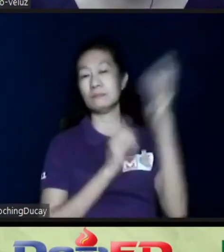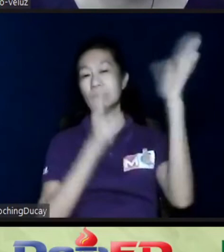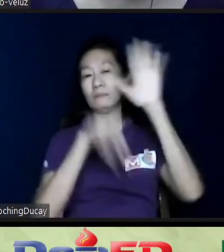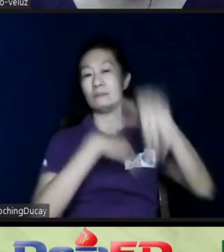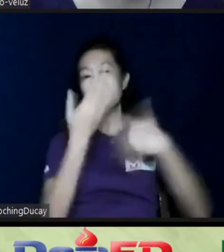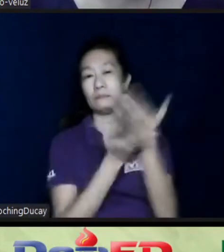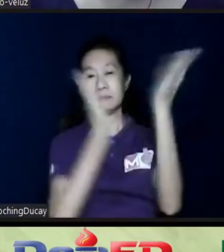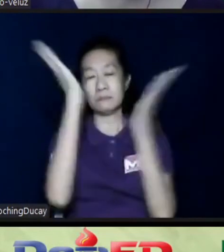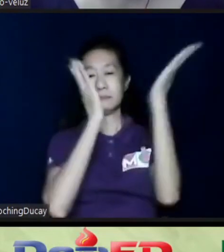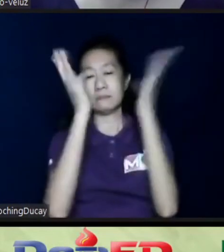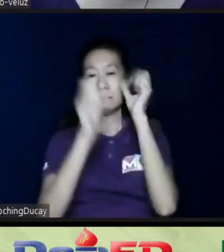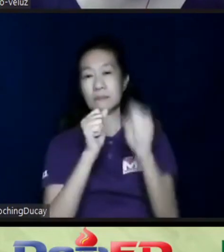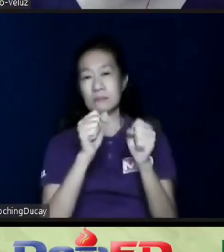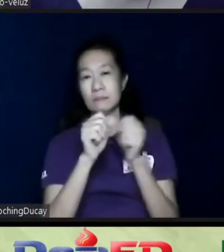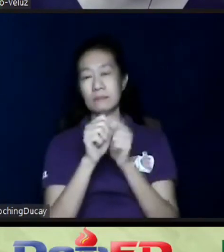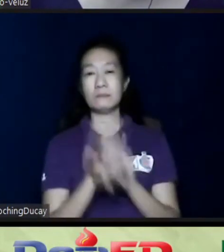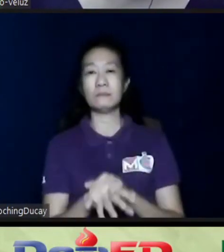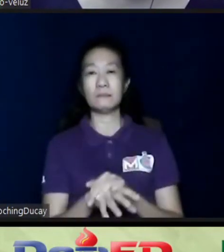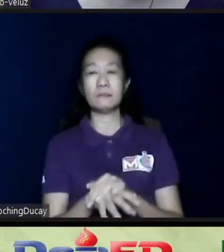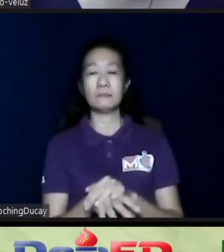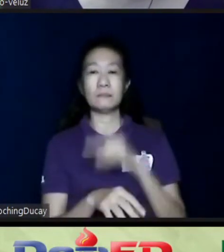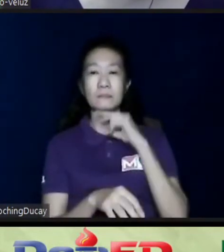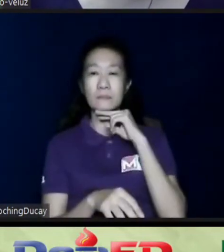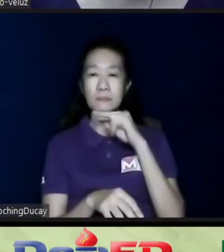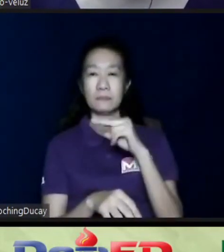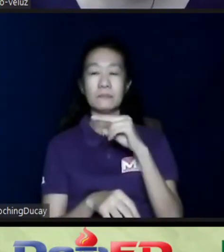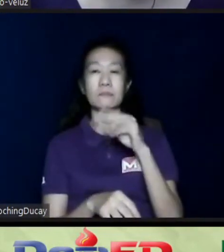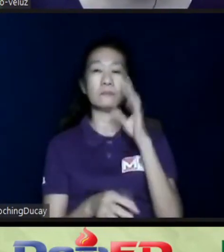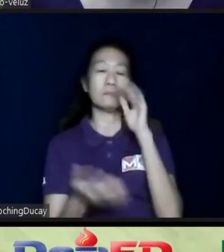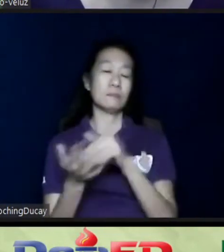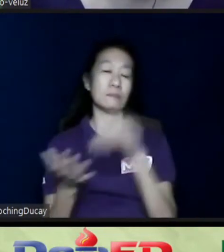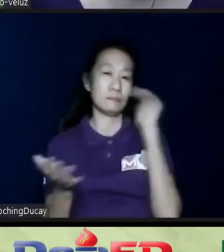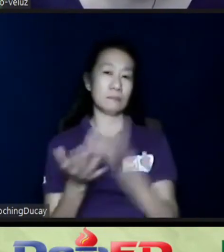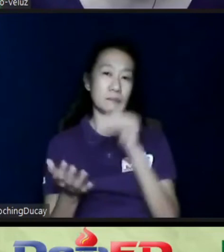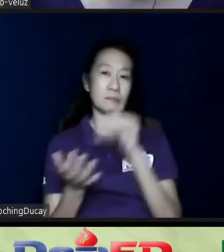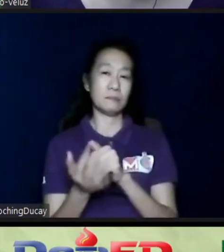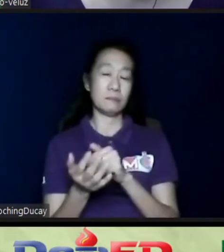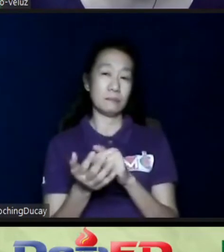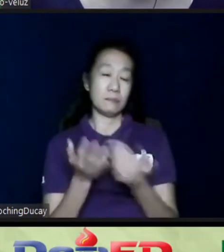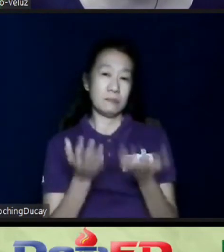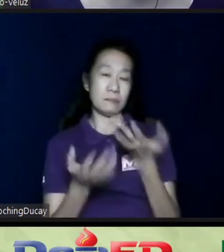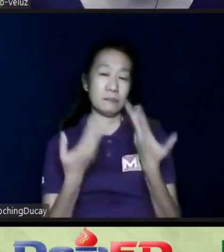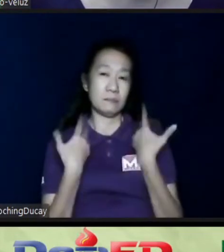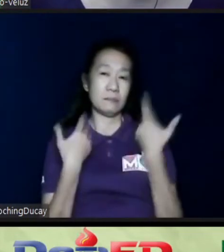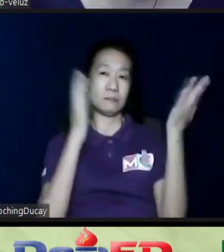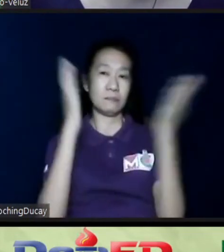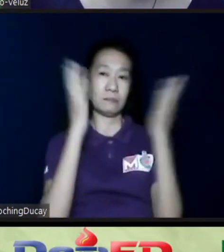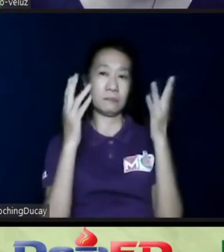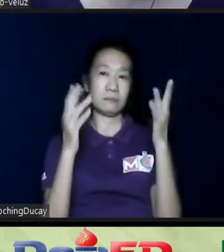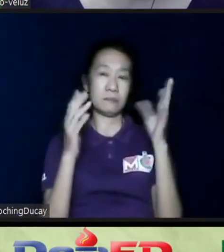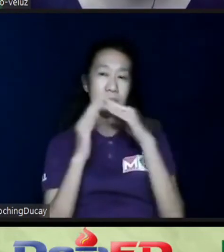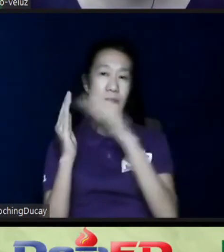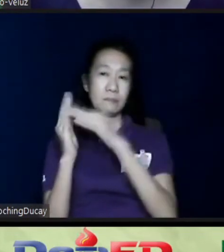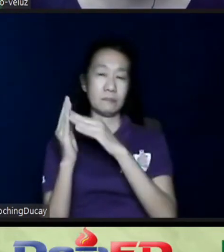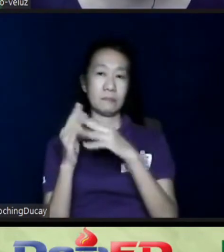maiiwasan din yung redundancy. Kasi baka mayroon din po palang mga servisyon na ginagawa ng City Health at may bigay ng